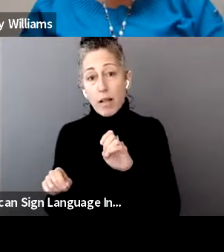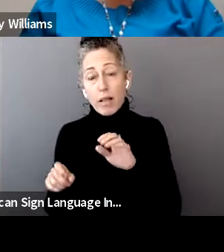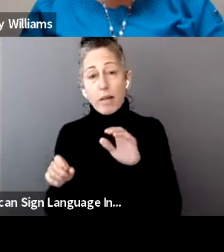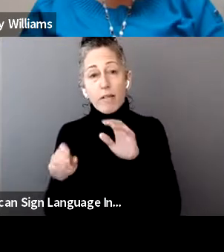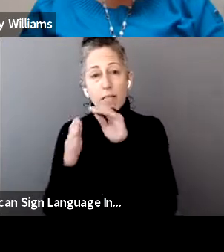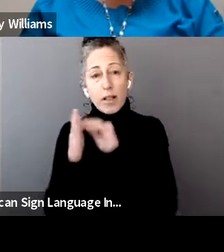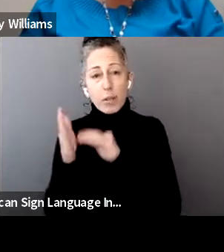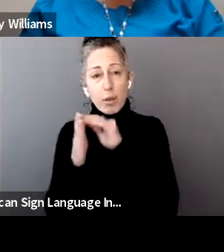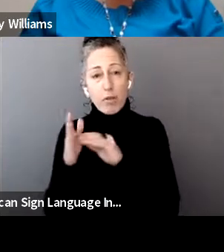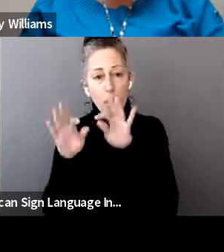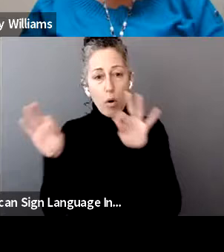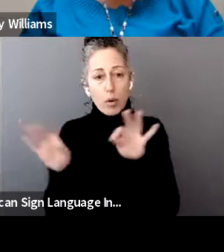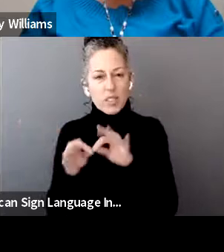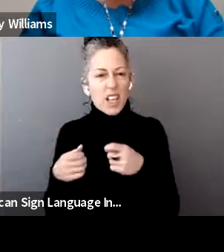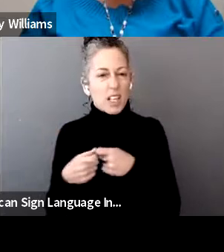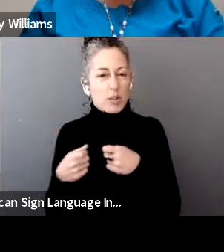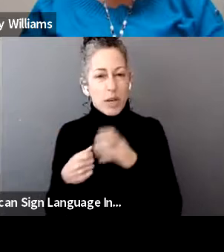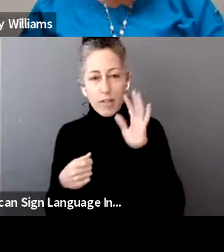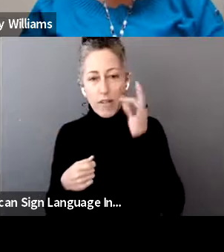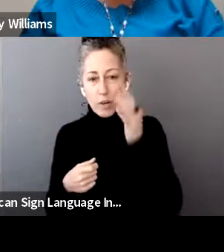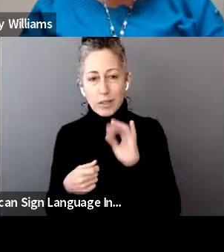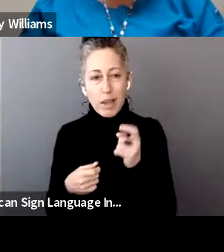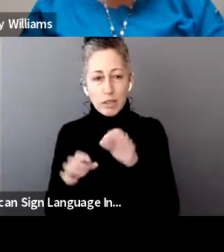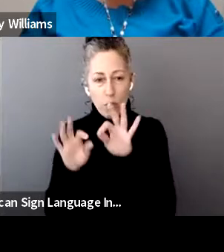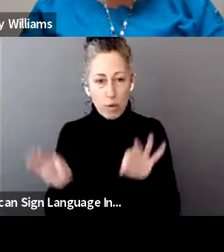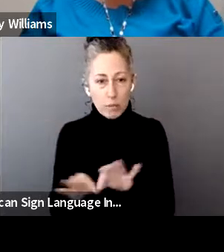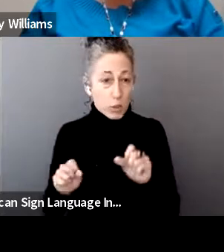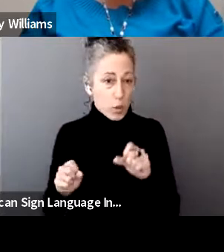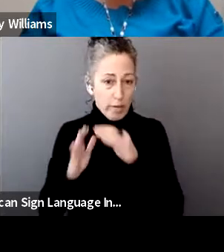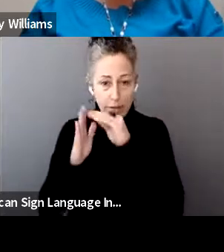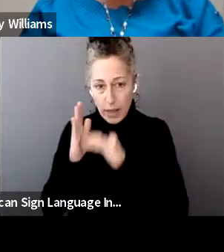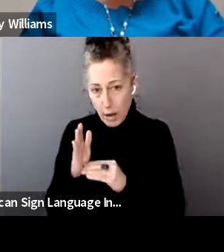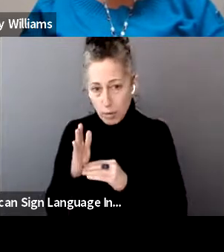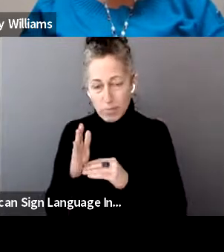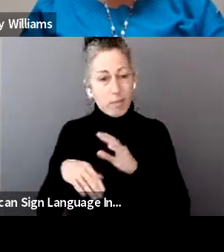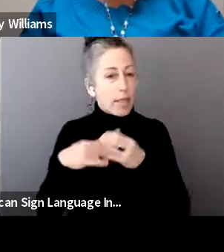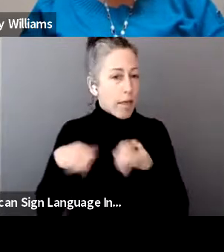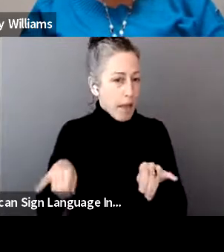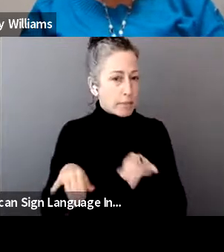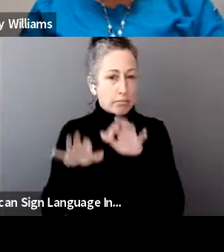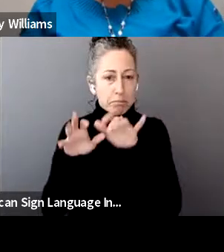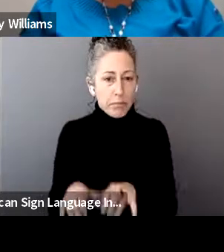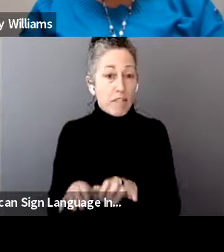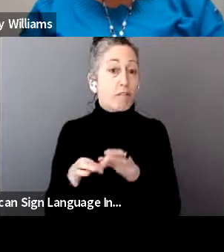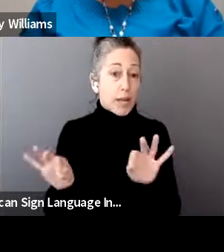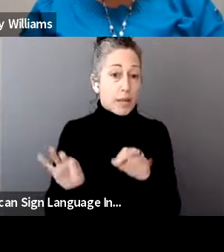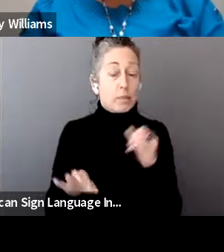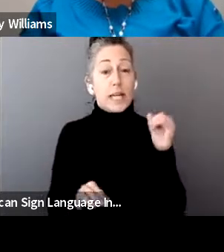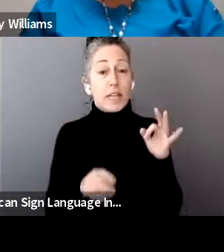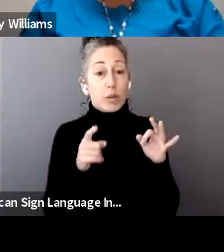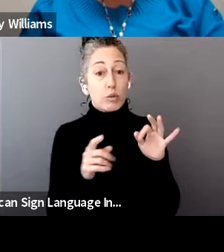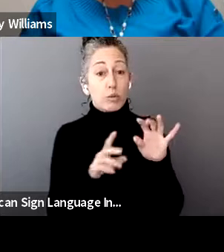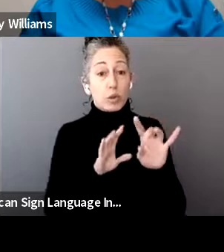electronic federal tax forms that you can fill out and file online for free. Now, if you choose this